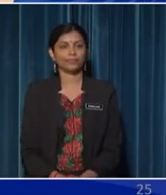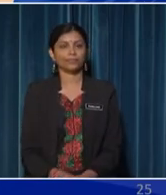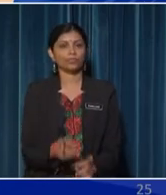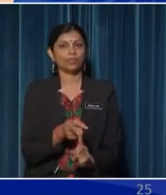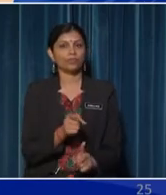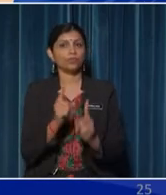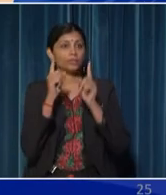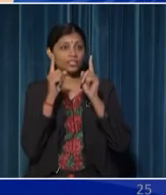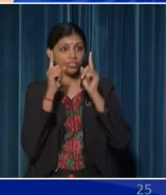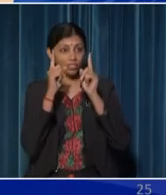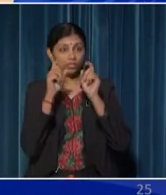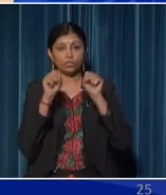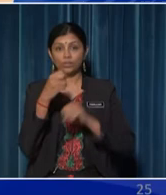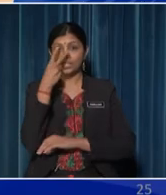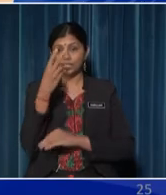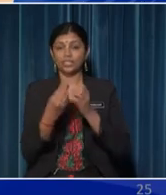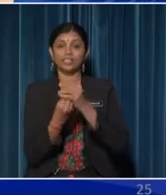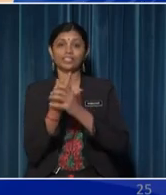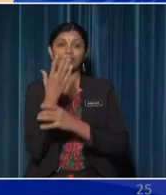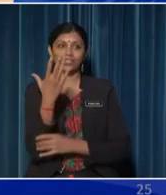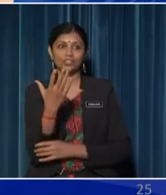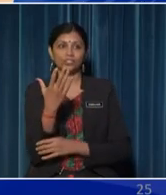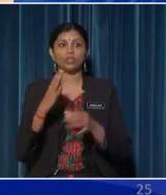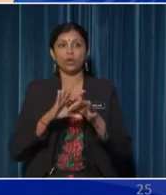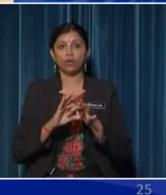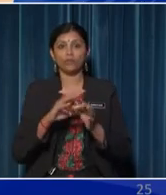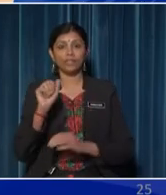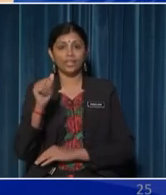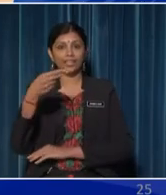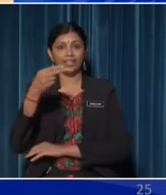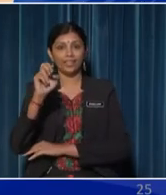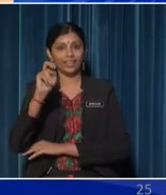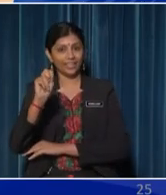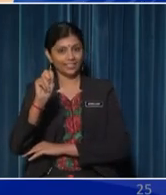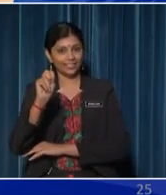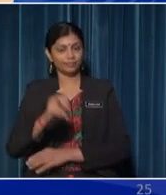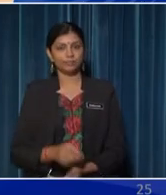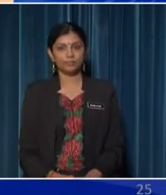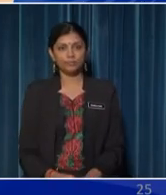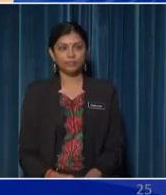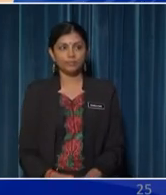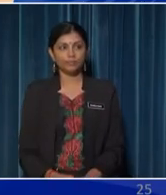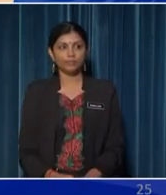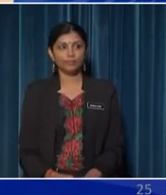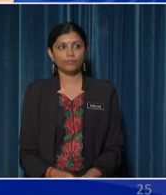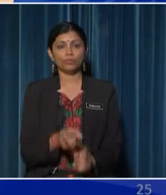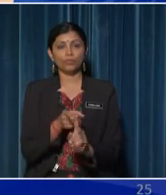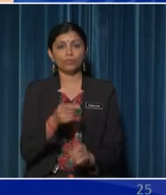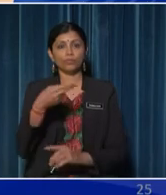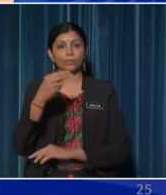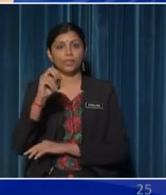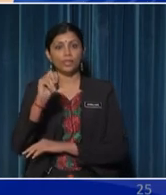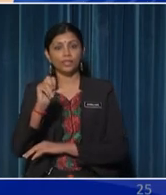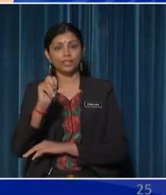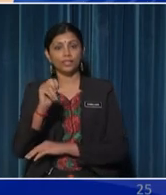chart, we can see the growth process of a hen From a hen comes